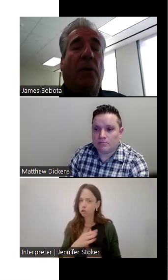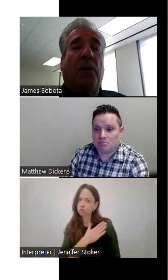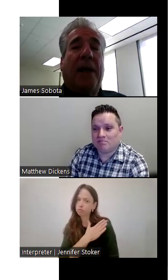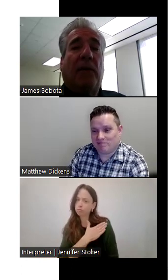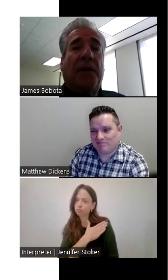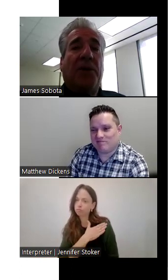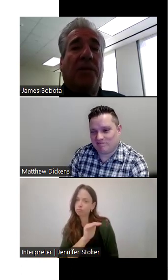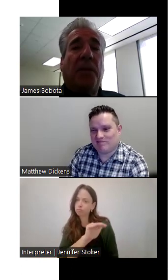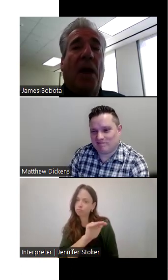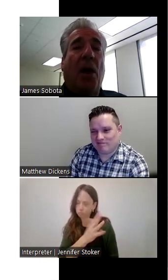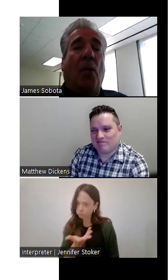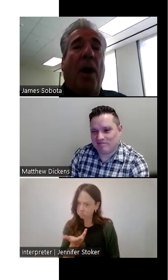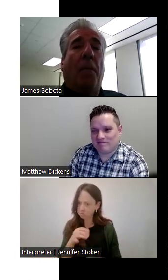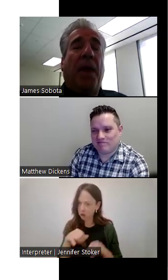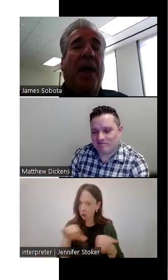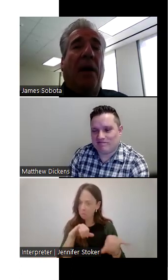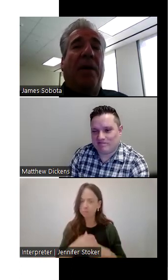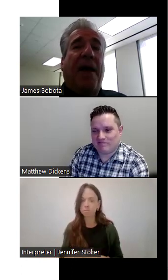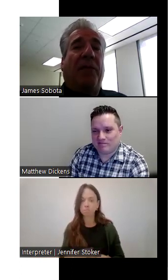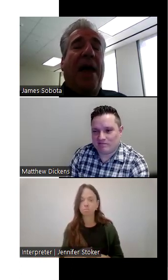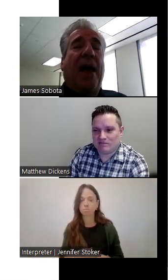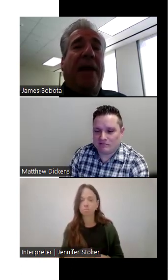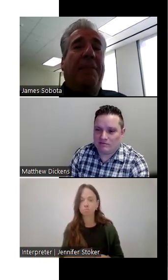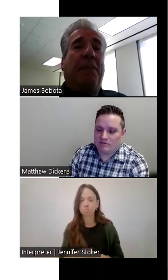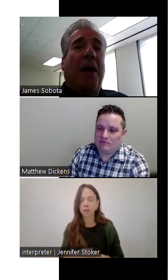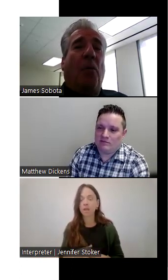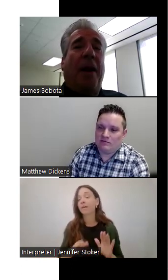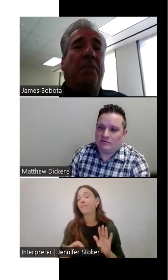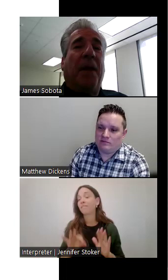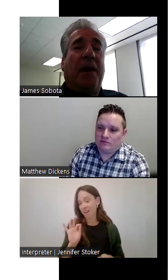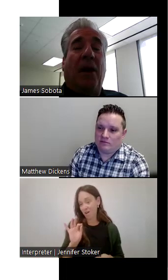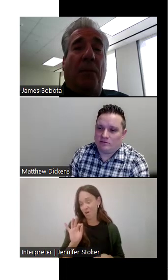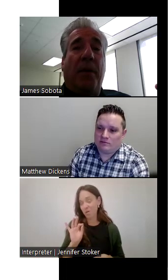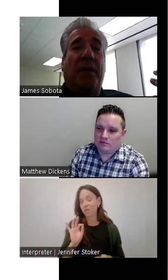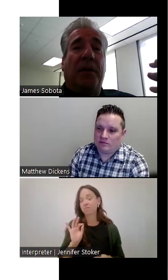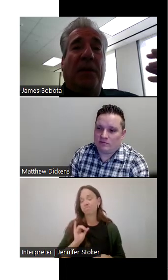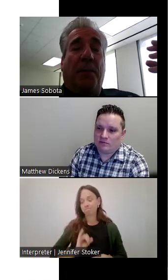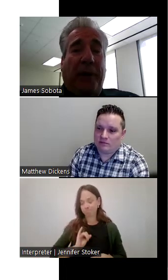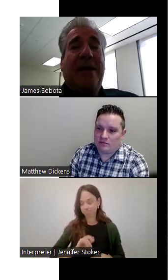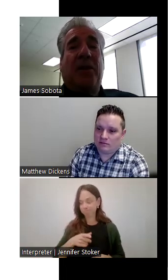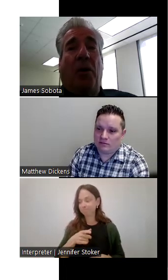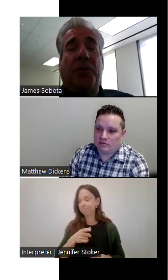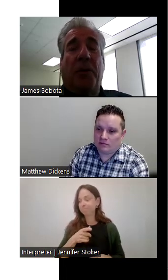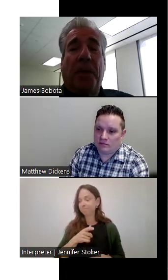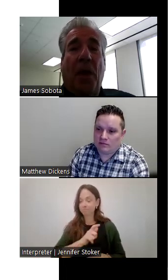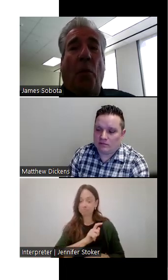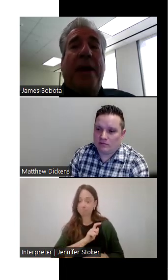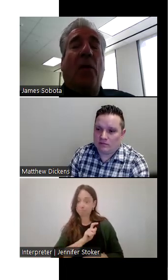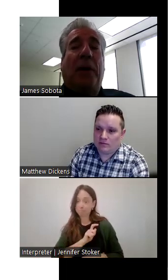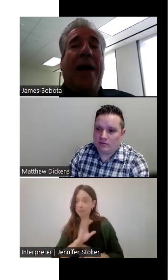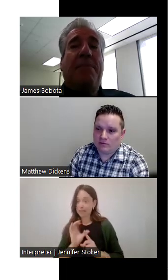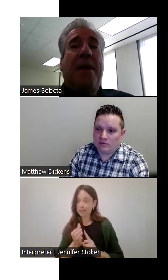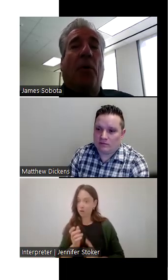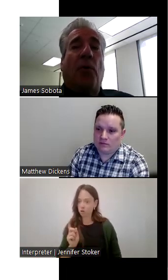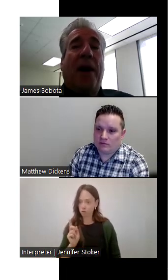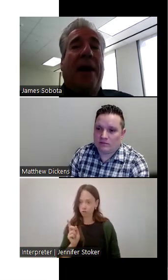people's shoulder to get their attention. Well, we found out that when, you know, the police culture, we